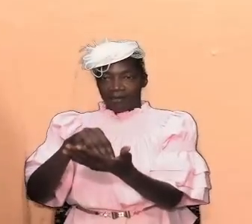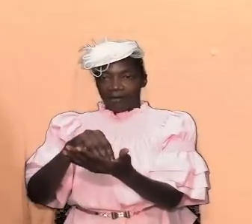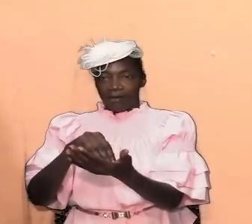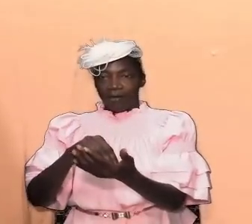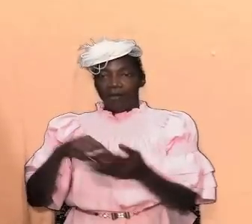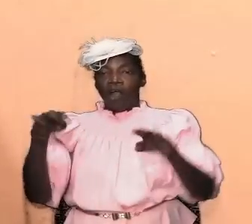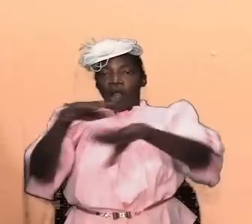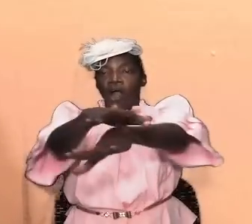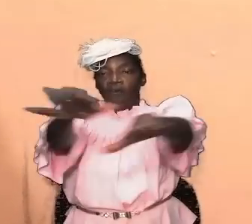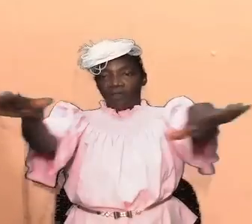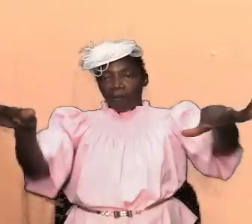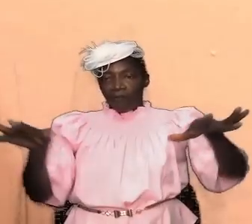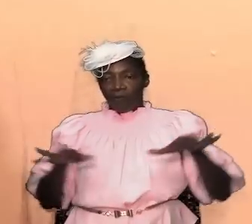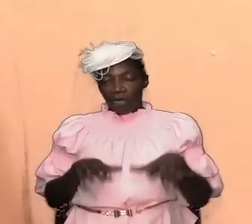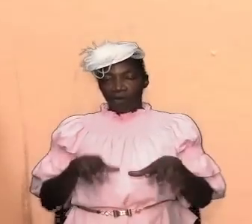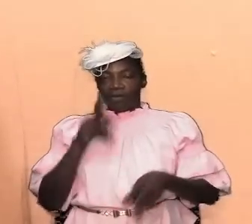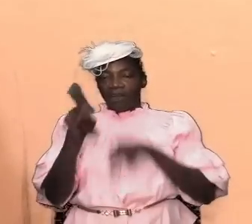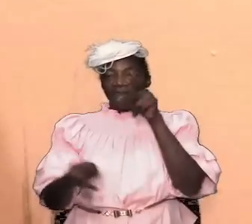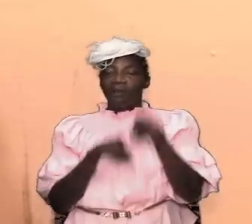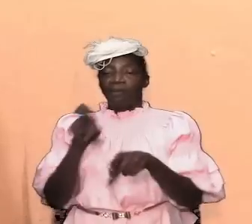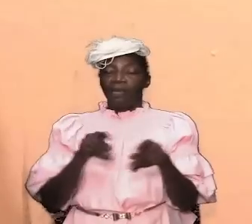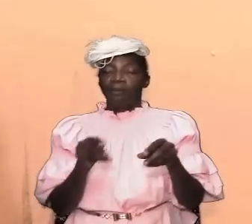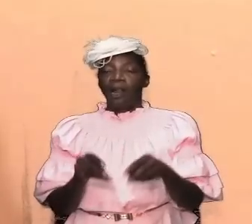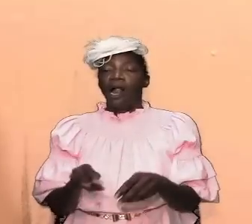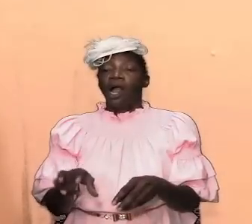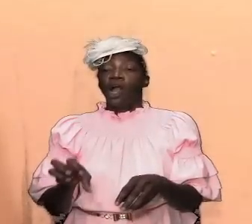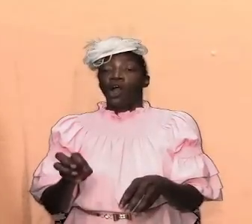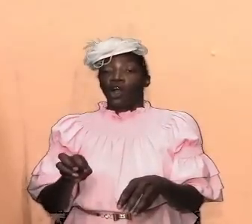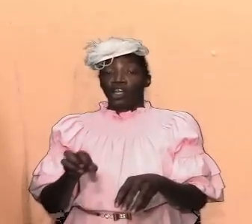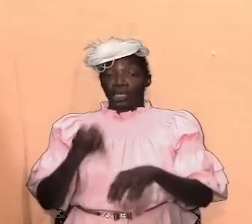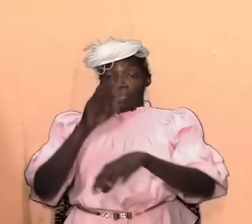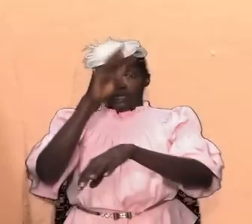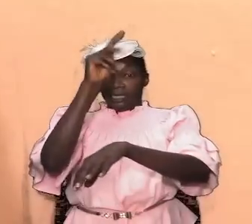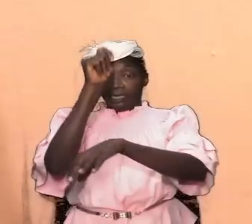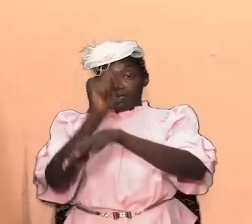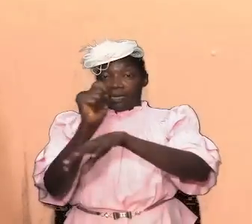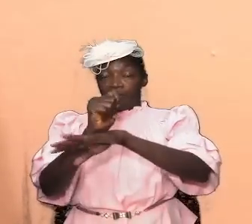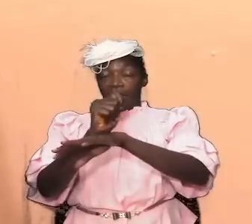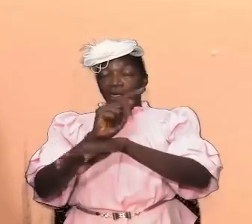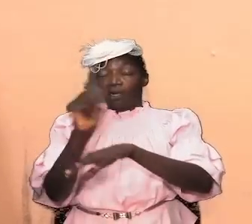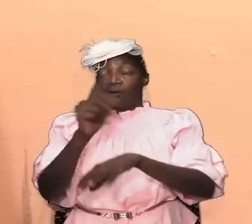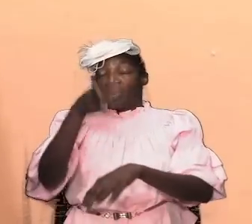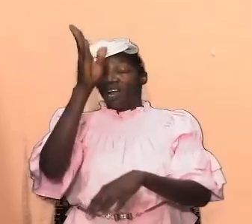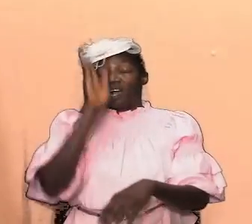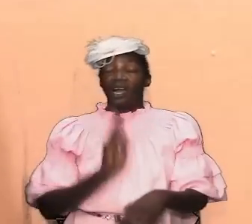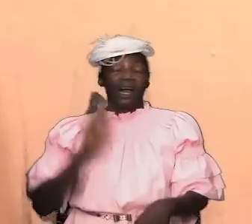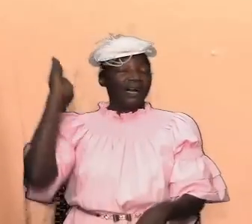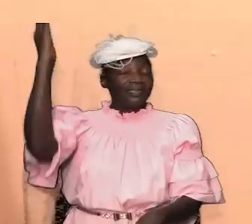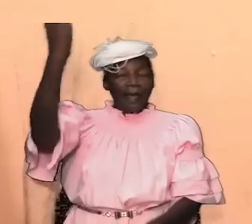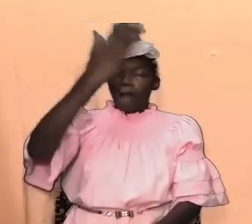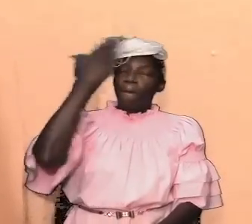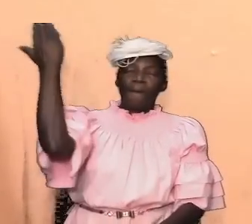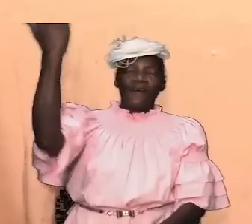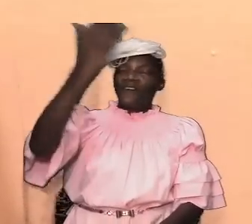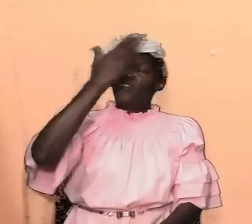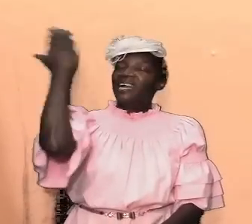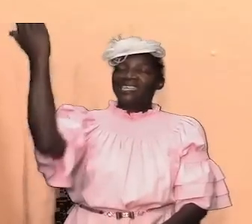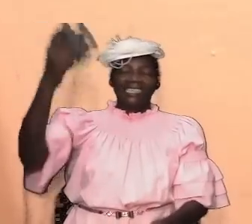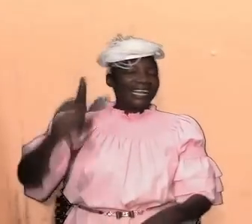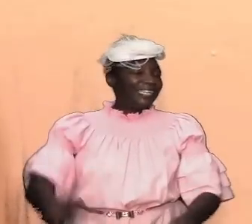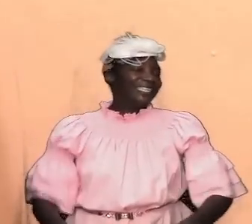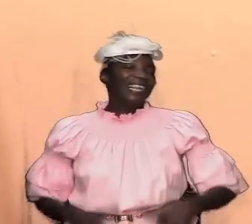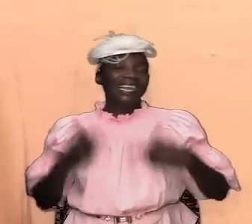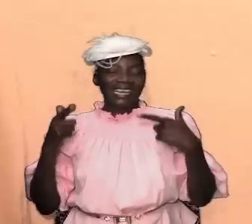layout of the people was the tabernacle where god's presence resided by